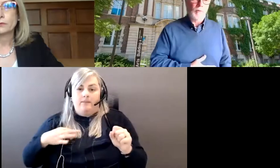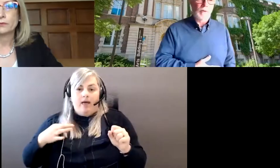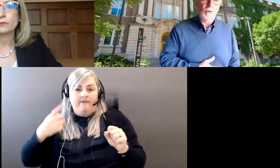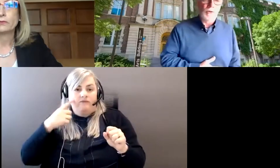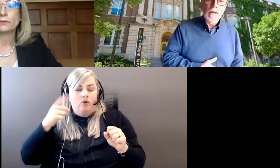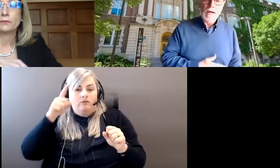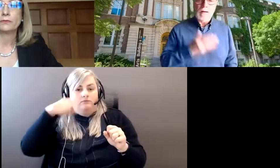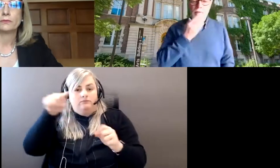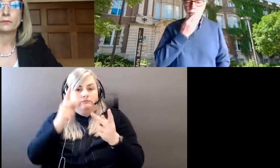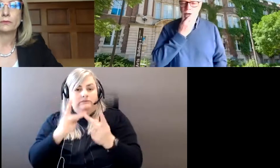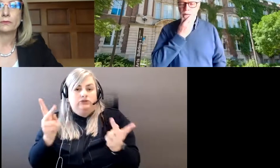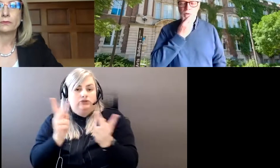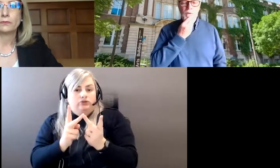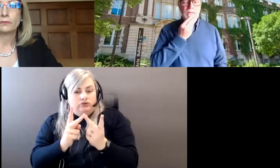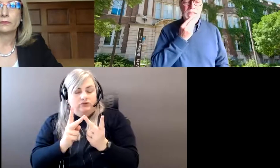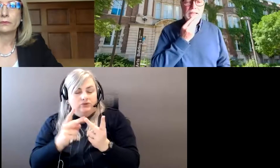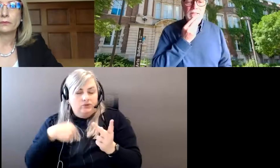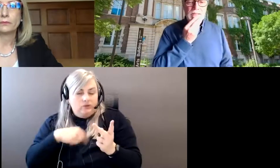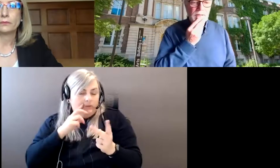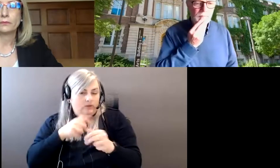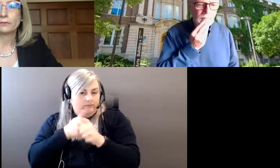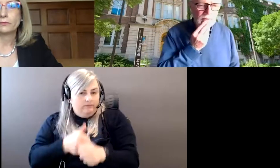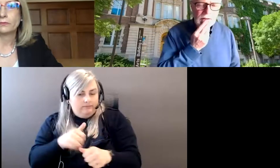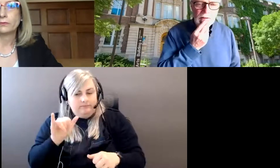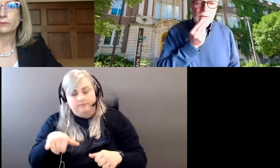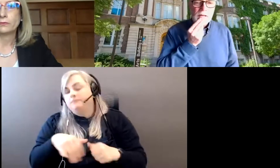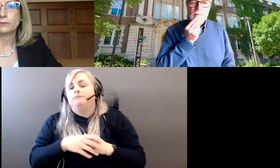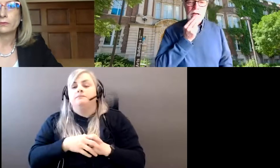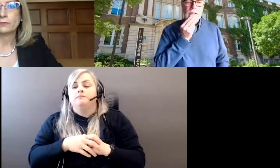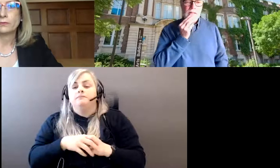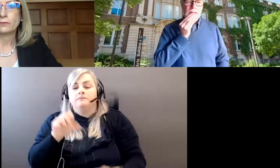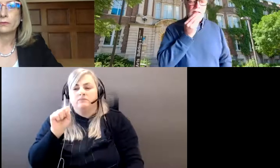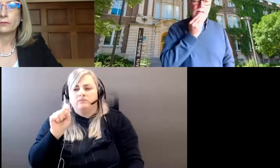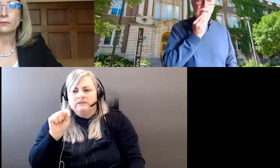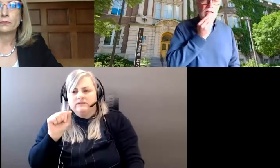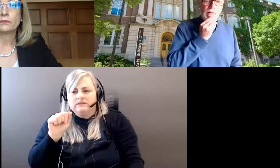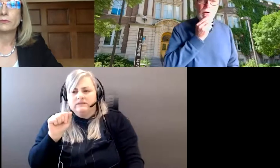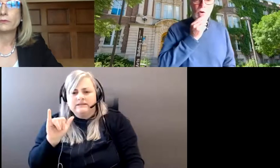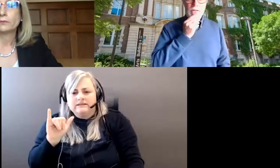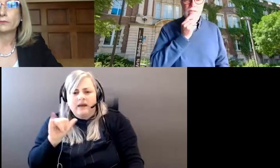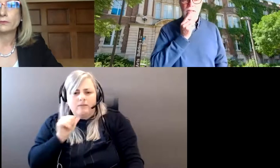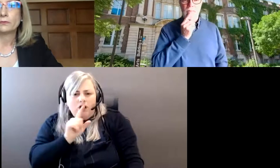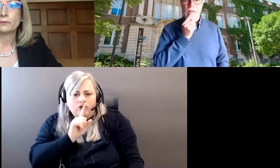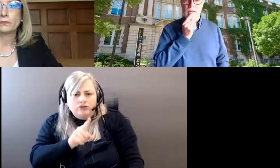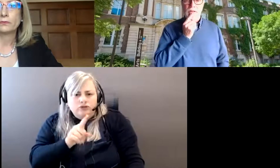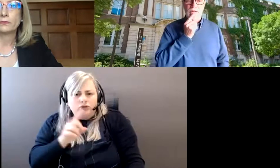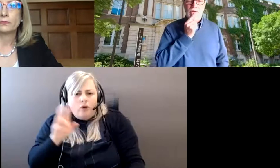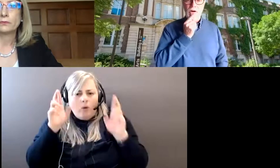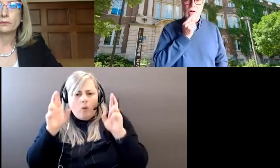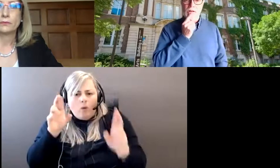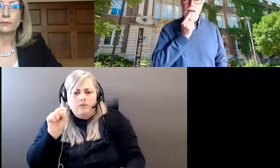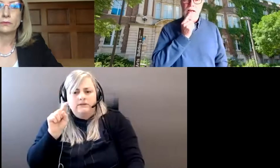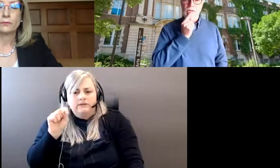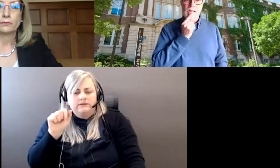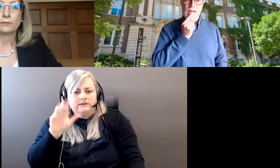that's what we'll do. Um, I don't know if Stacy, uh, it, it, I hope that Stacy Brennan is still on the